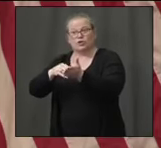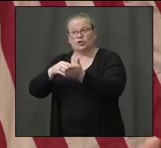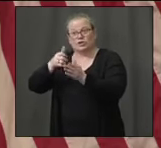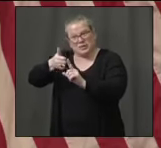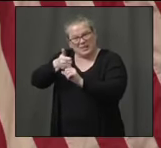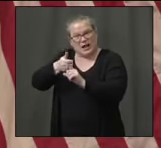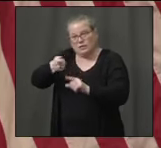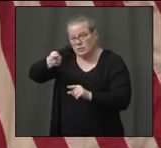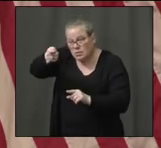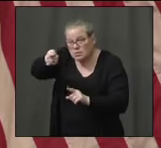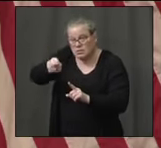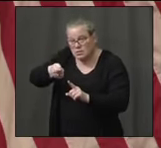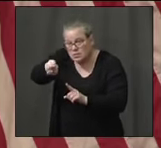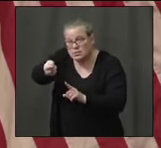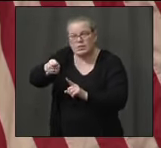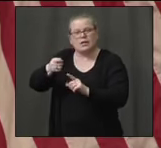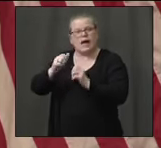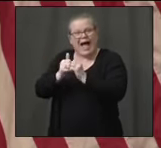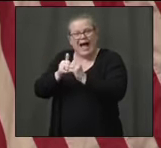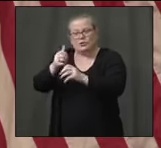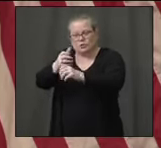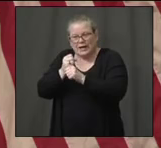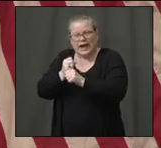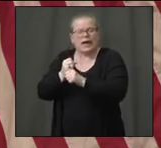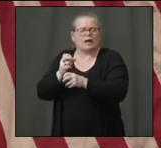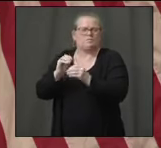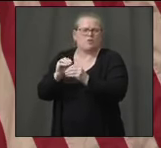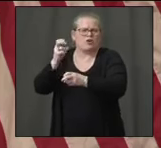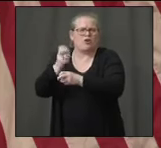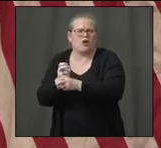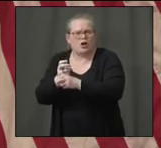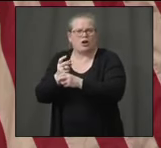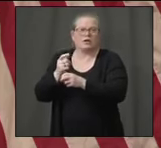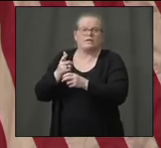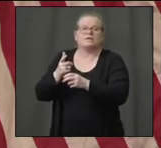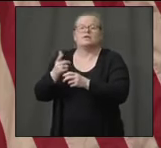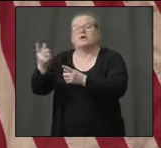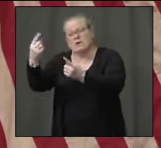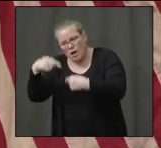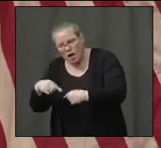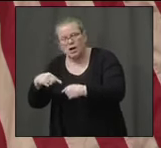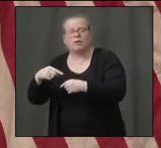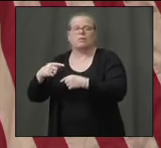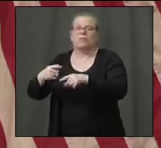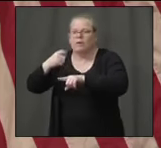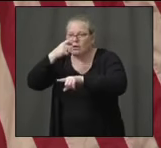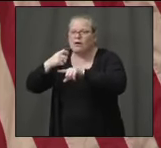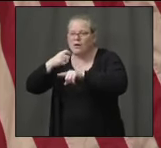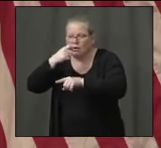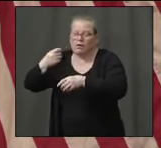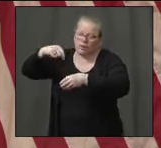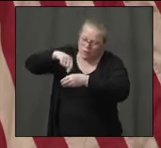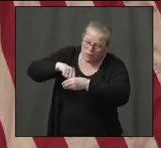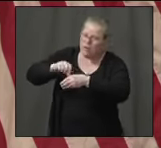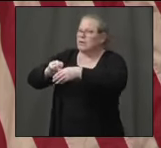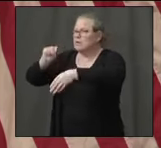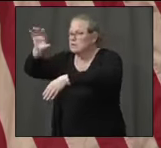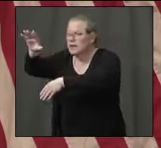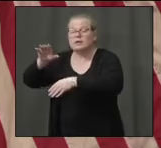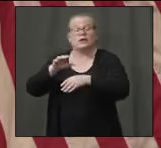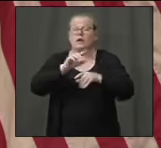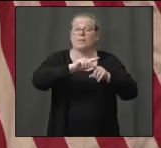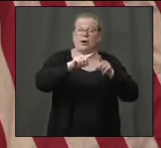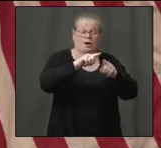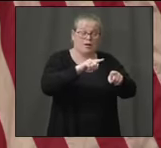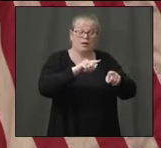test specimen collection done. The serological test will be blood-based, and we could then leverage